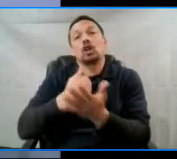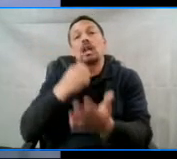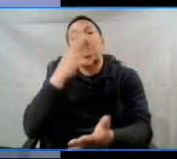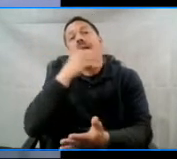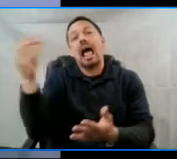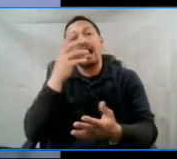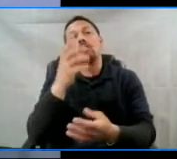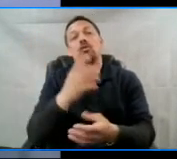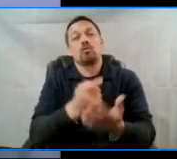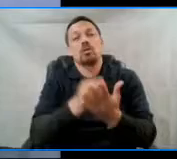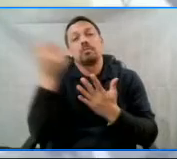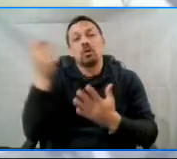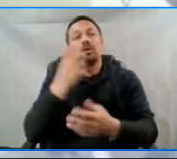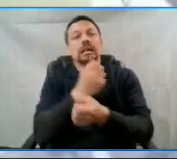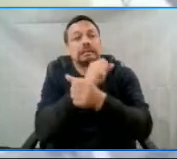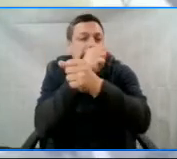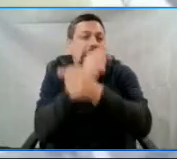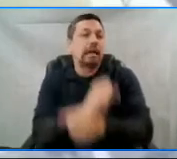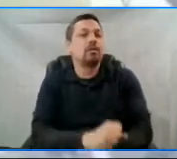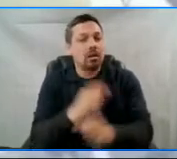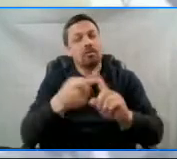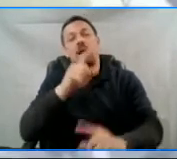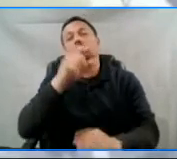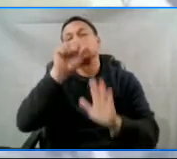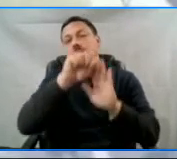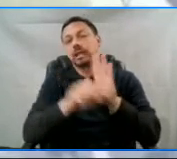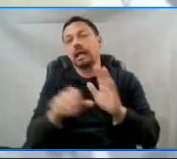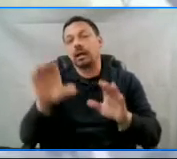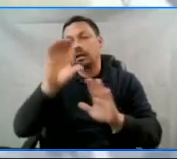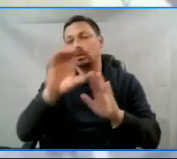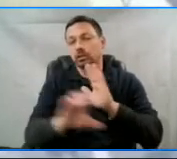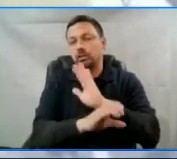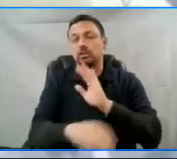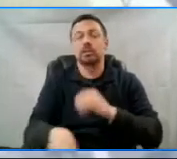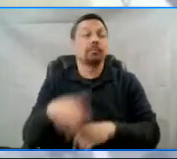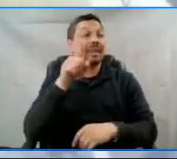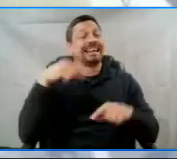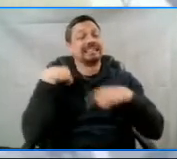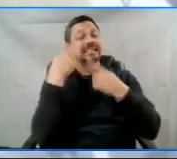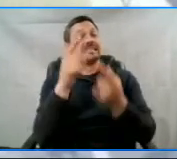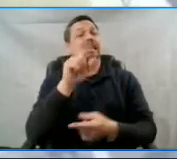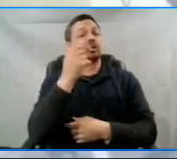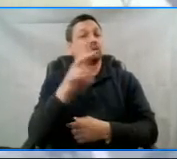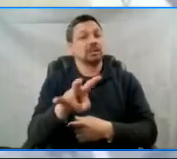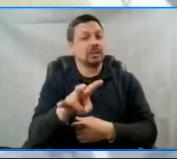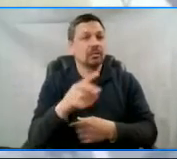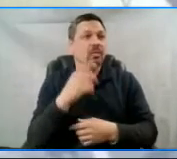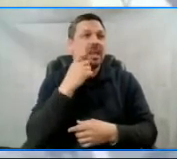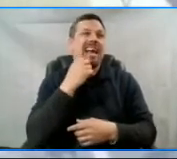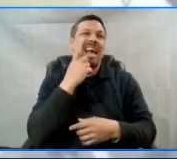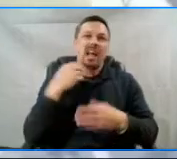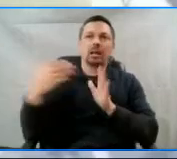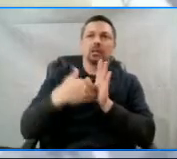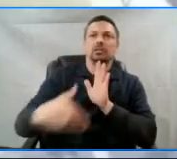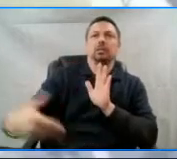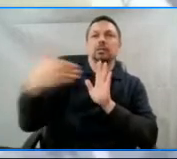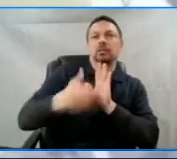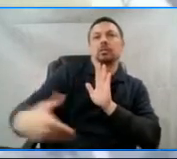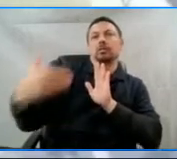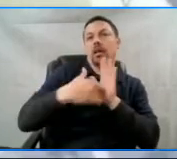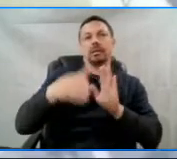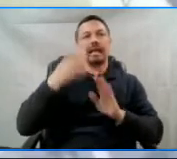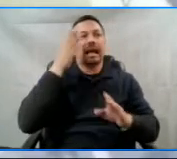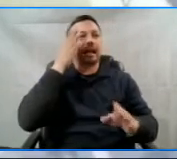constitutions, to name a few. It's no coincidence that since 2017, we've seen constant attacks on direct democracy